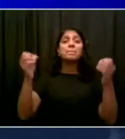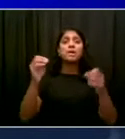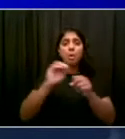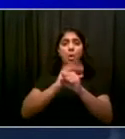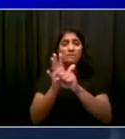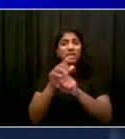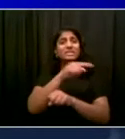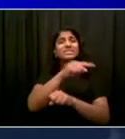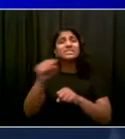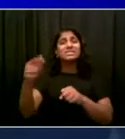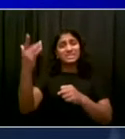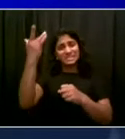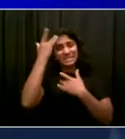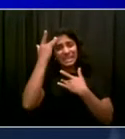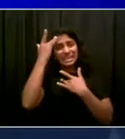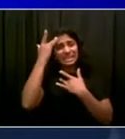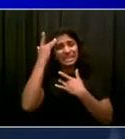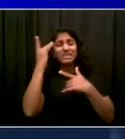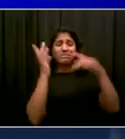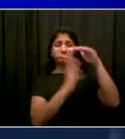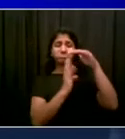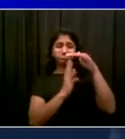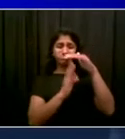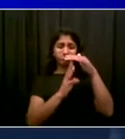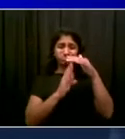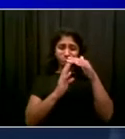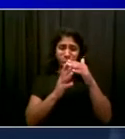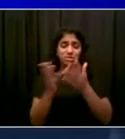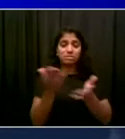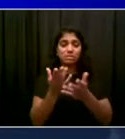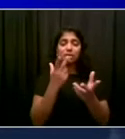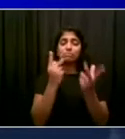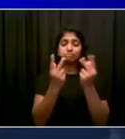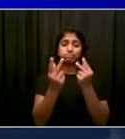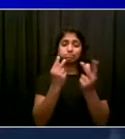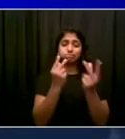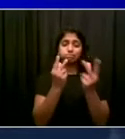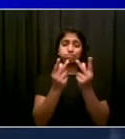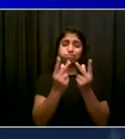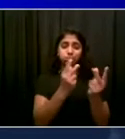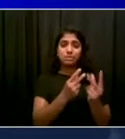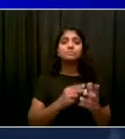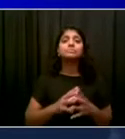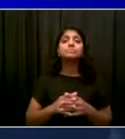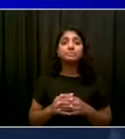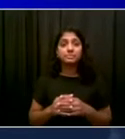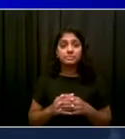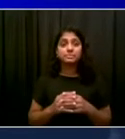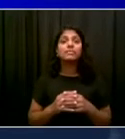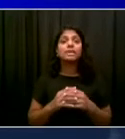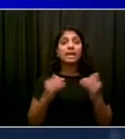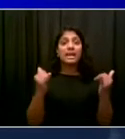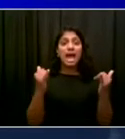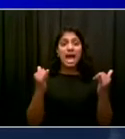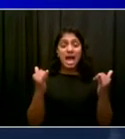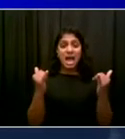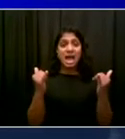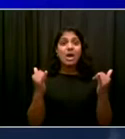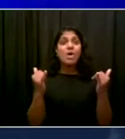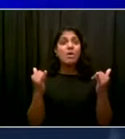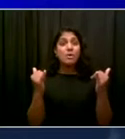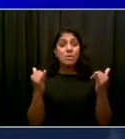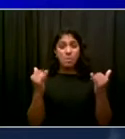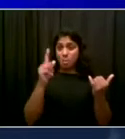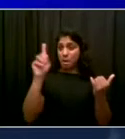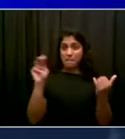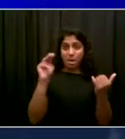communities rallied around them. This is a heroic story. When people talk about the fight against COVID and where it was toughest, that's